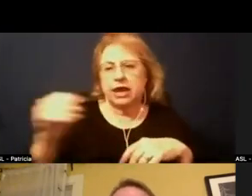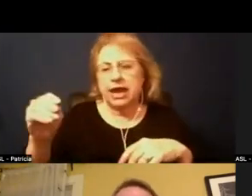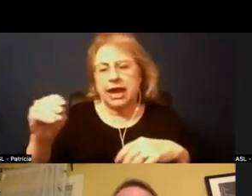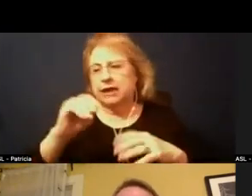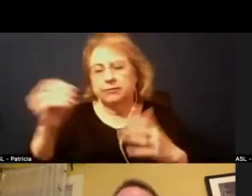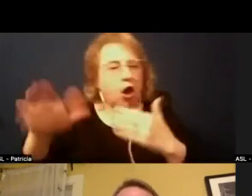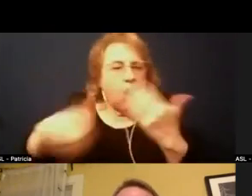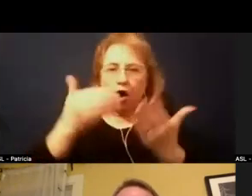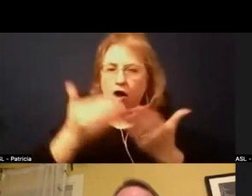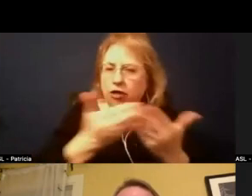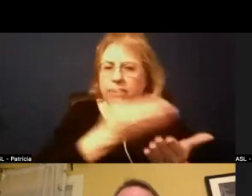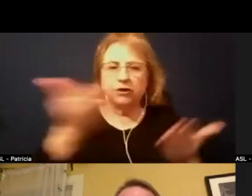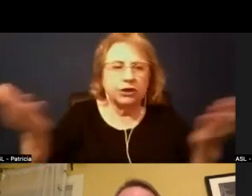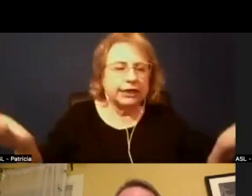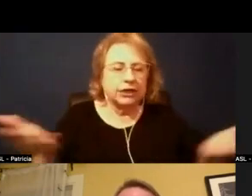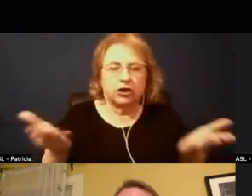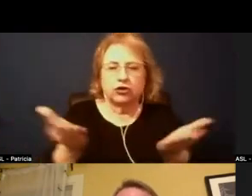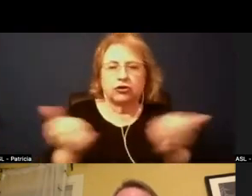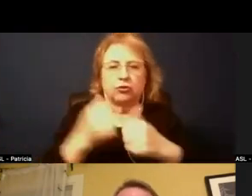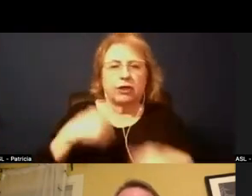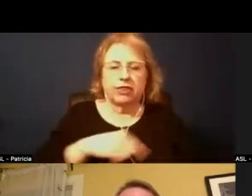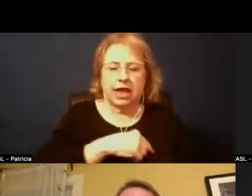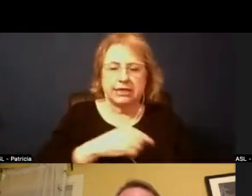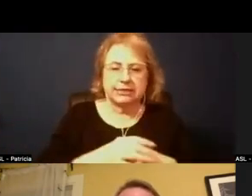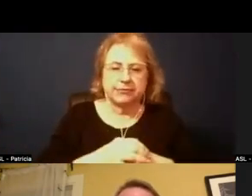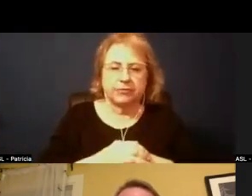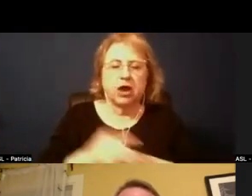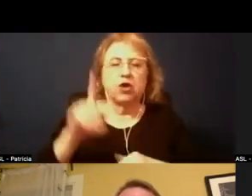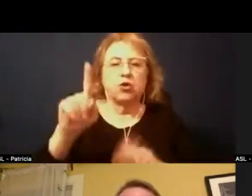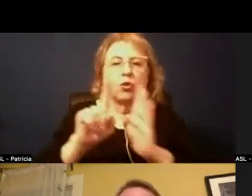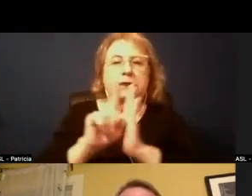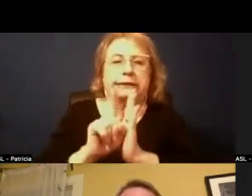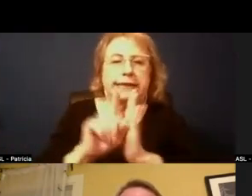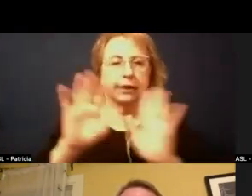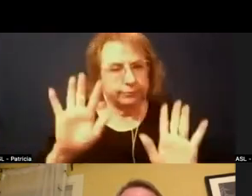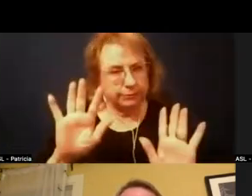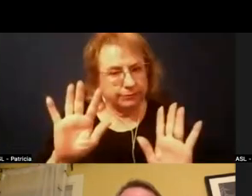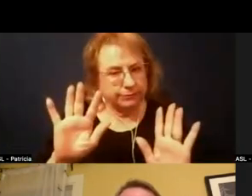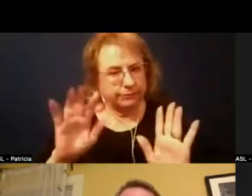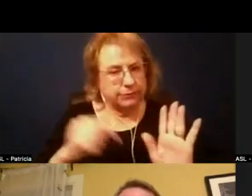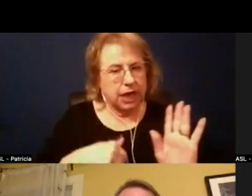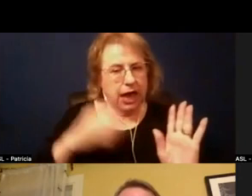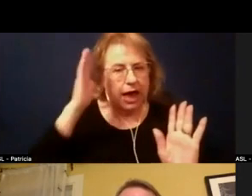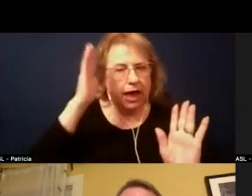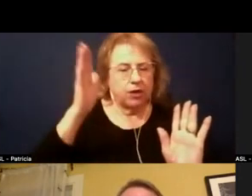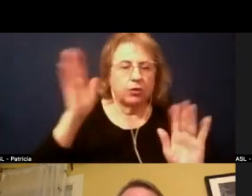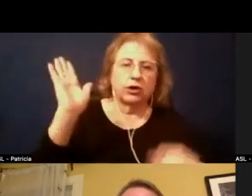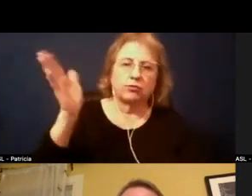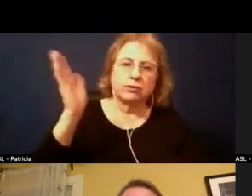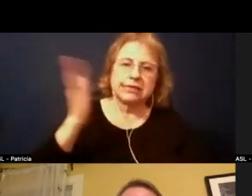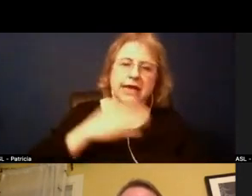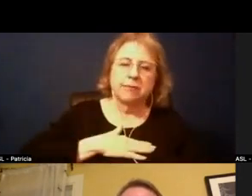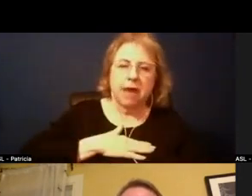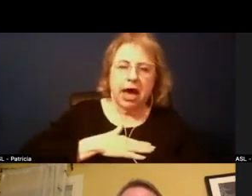that's here with us this evening um give me a second here and i am going to present my screen